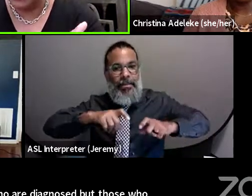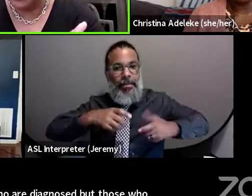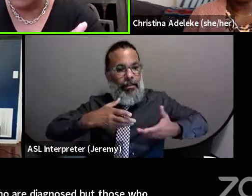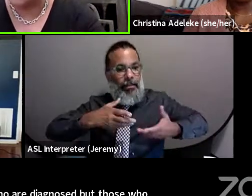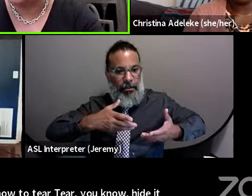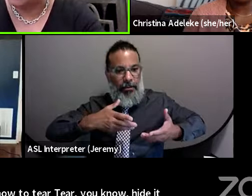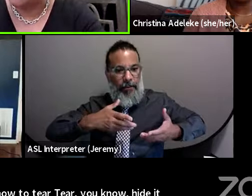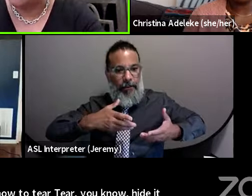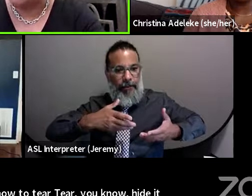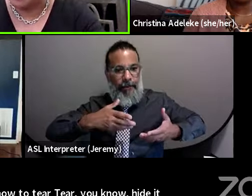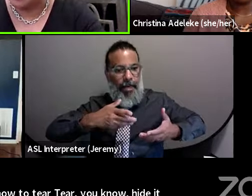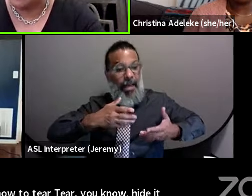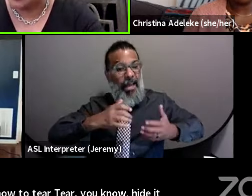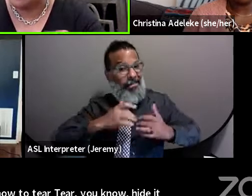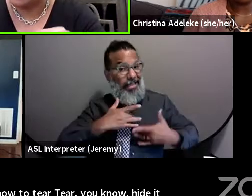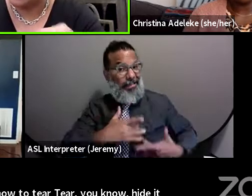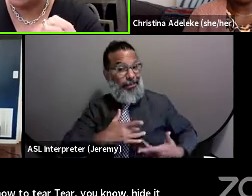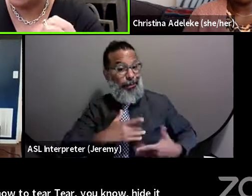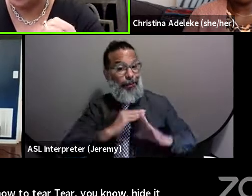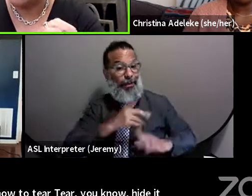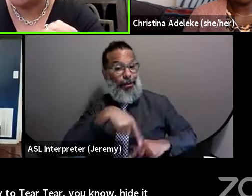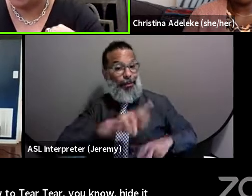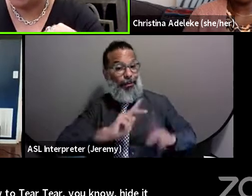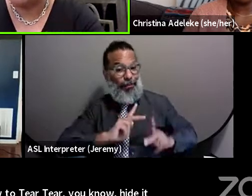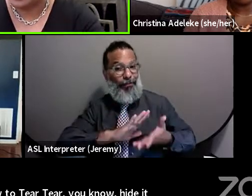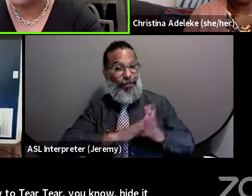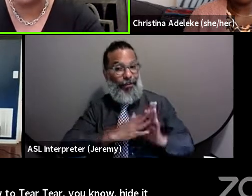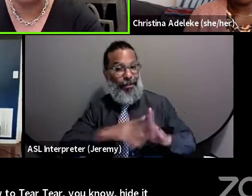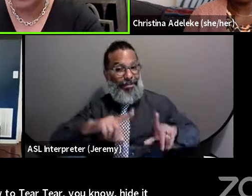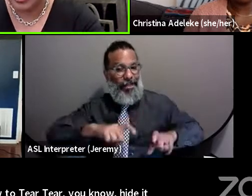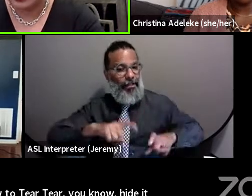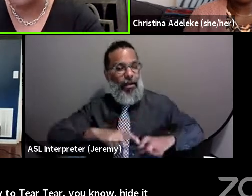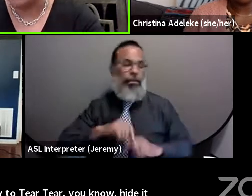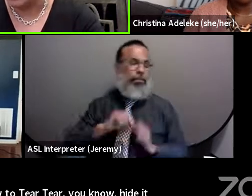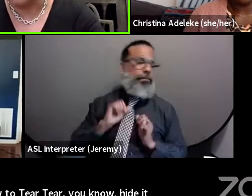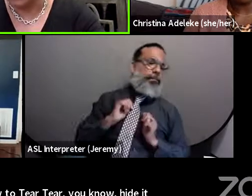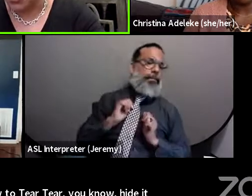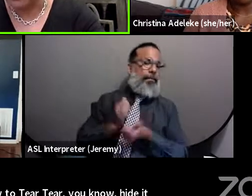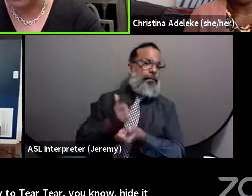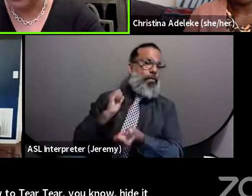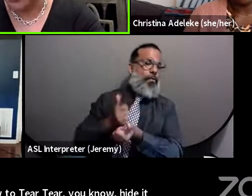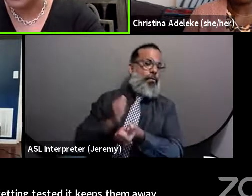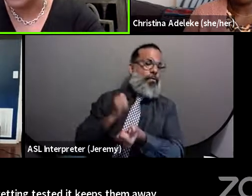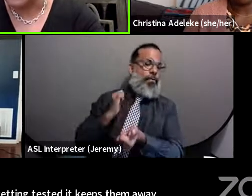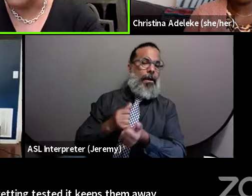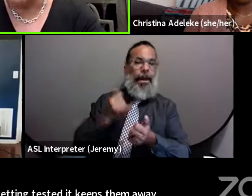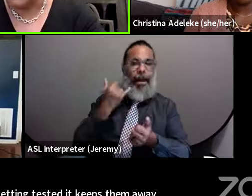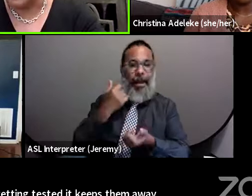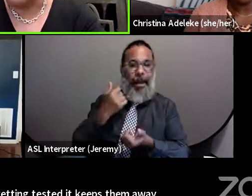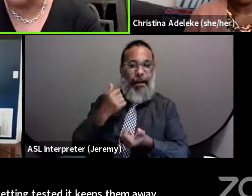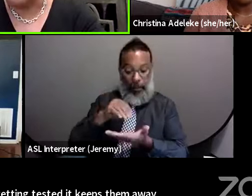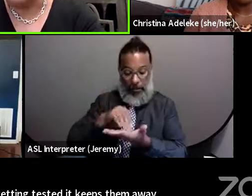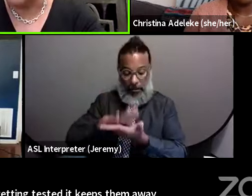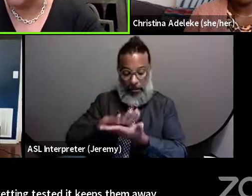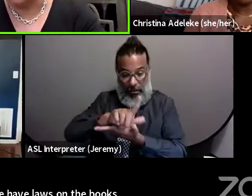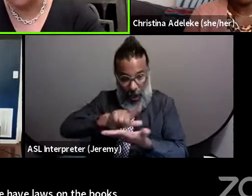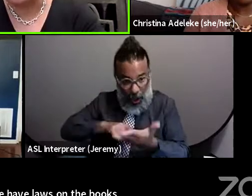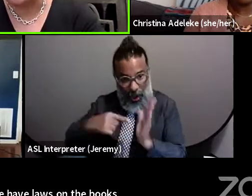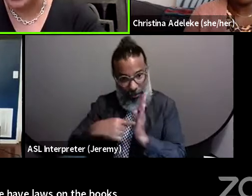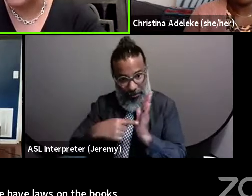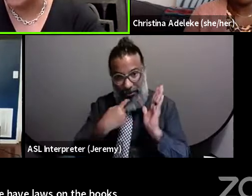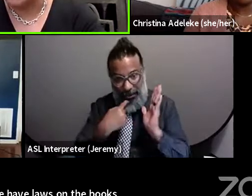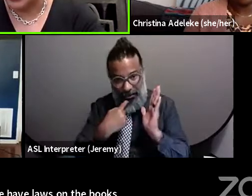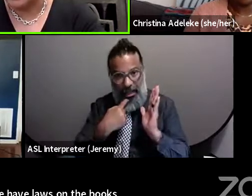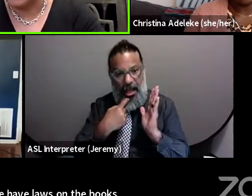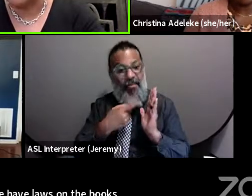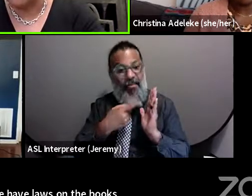how, um, it prevents people from getting tested. It keeps them away from that. If we have laws on the books that, um, you know,